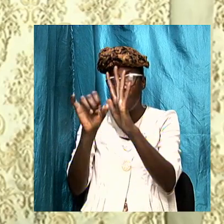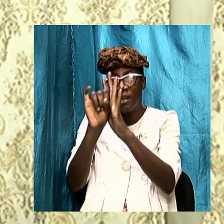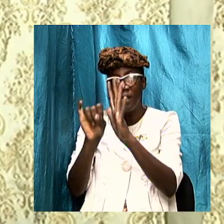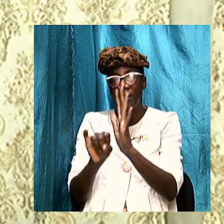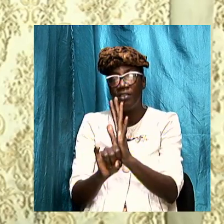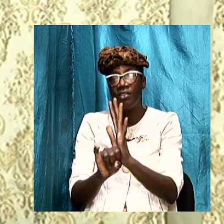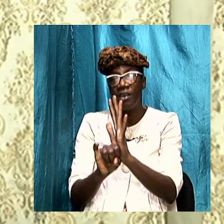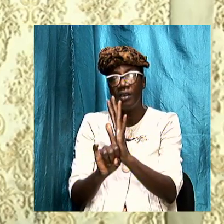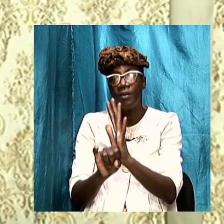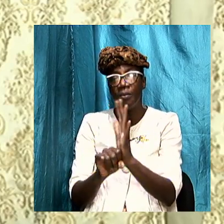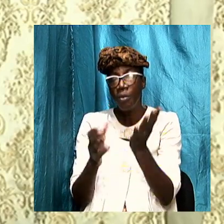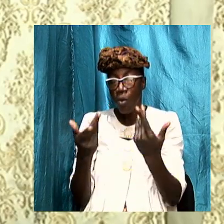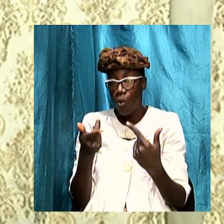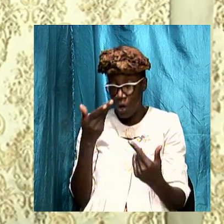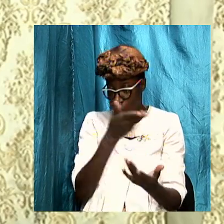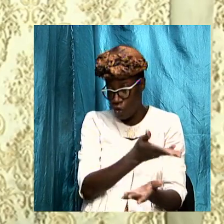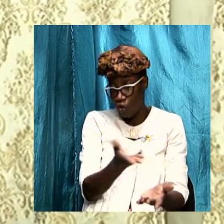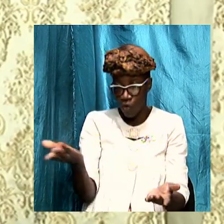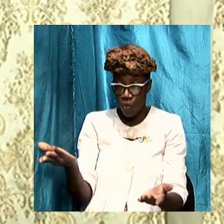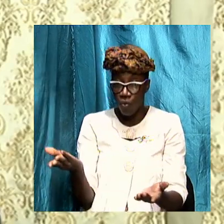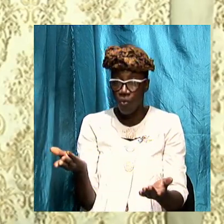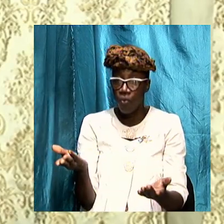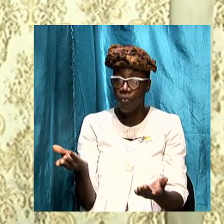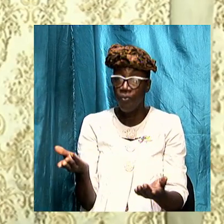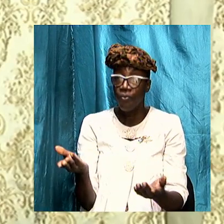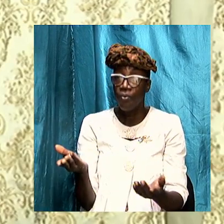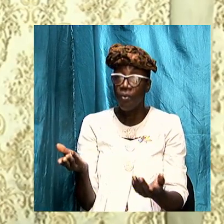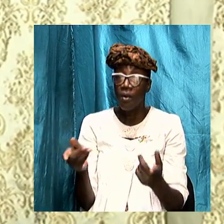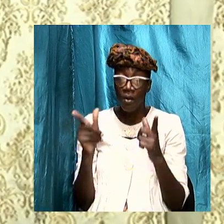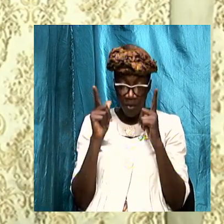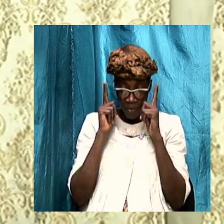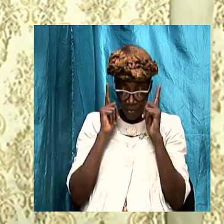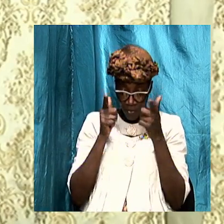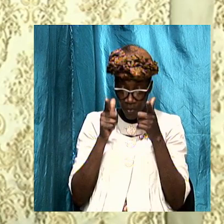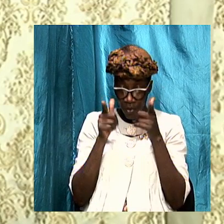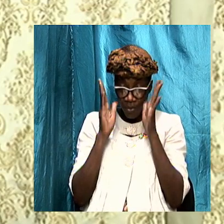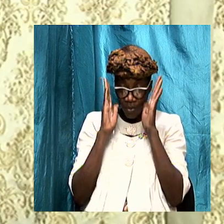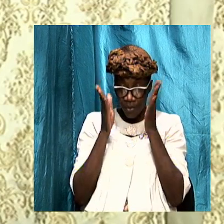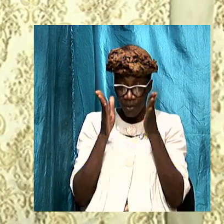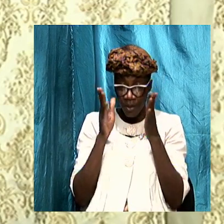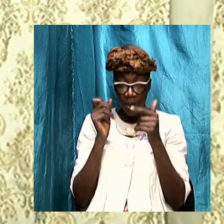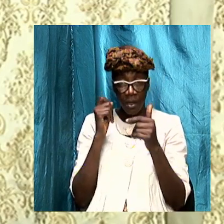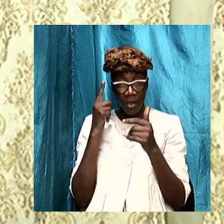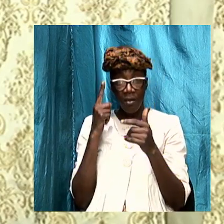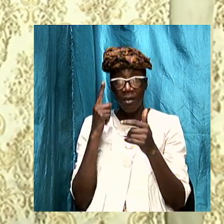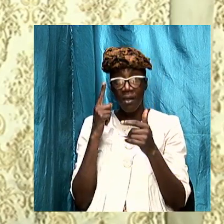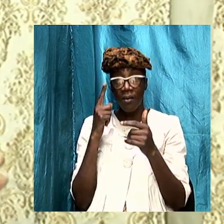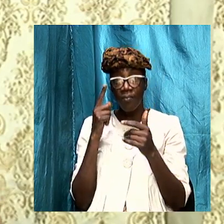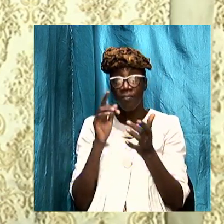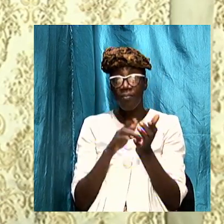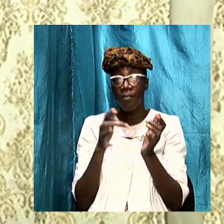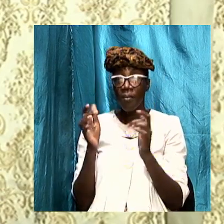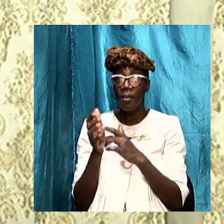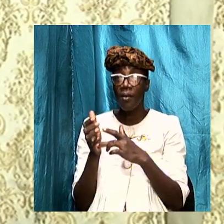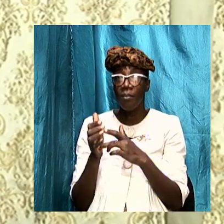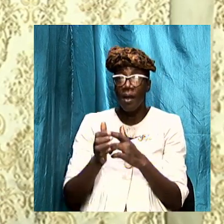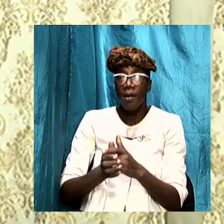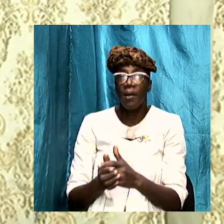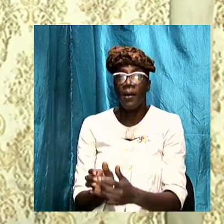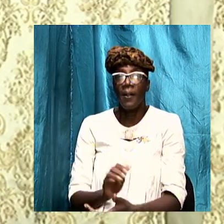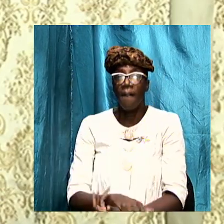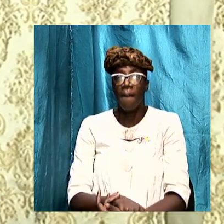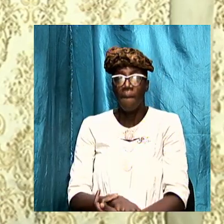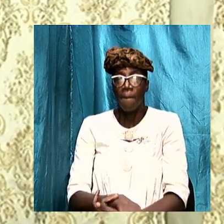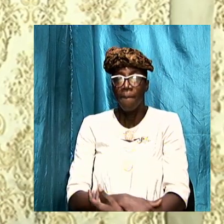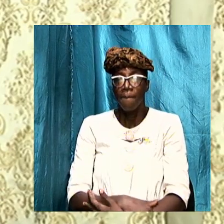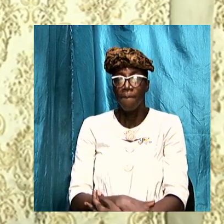and I want us to tune in and understand let us turn in our Bibles and we put